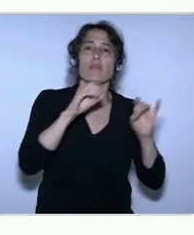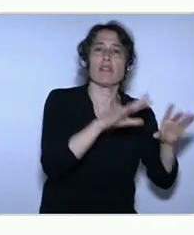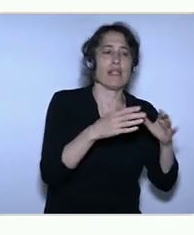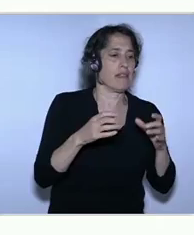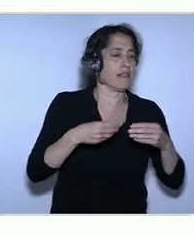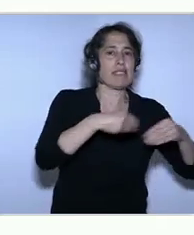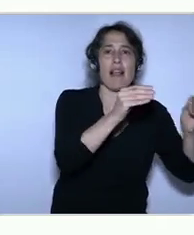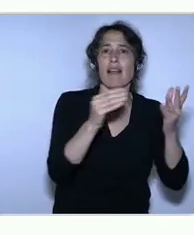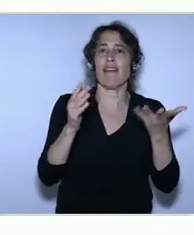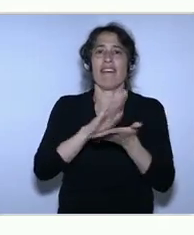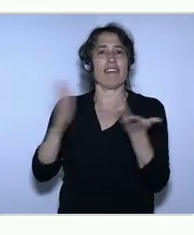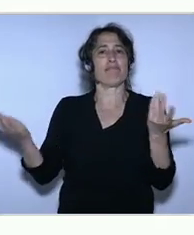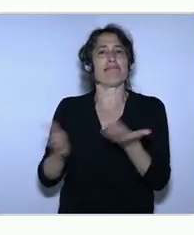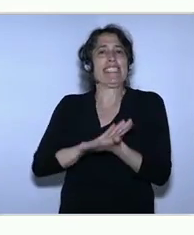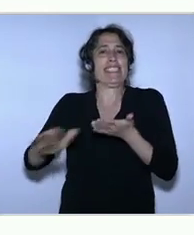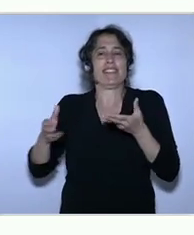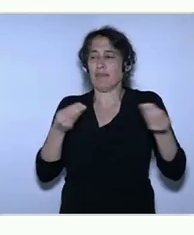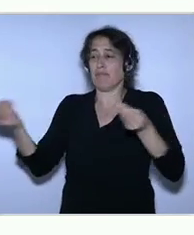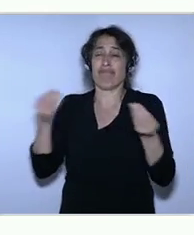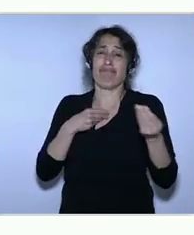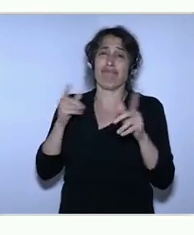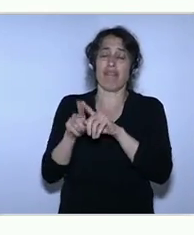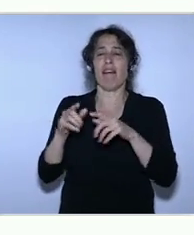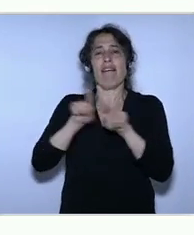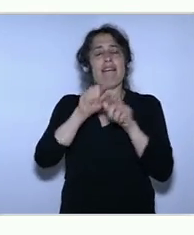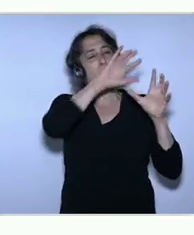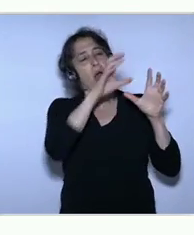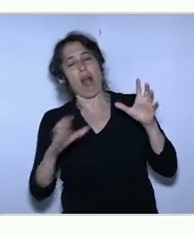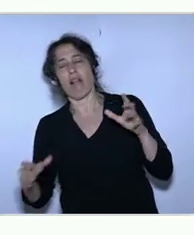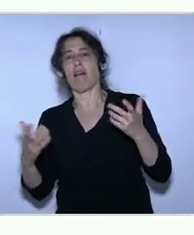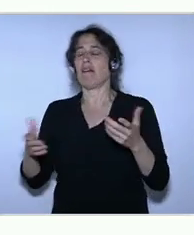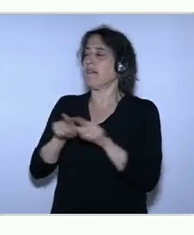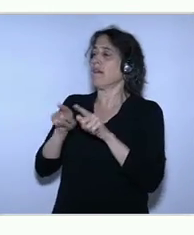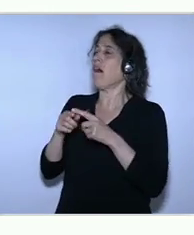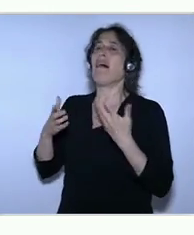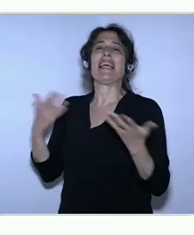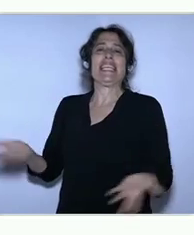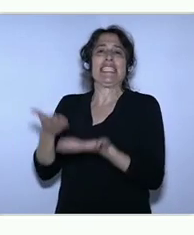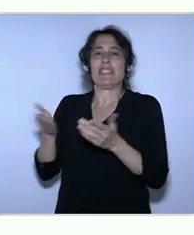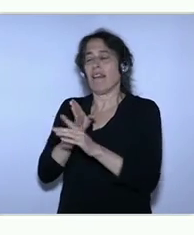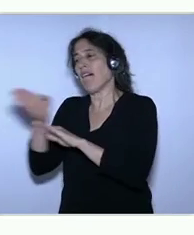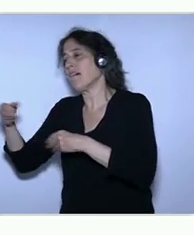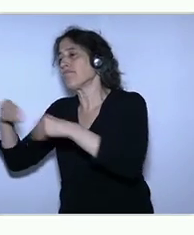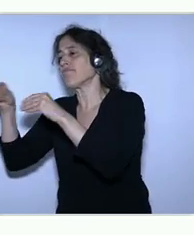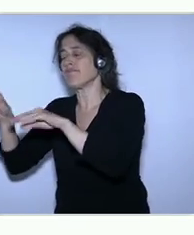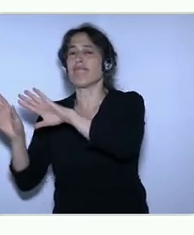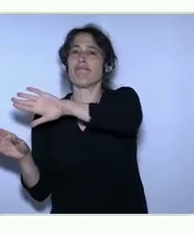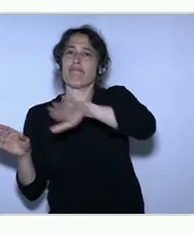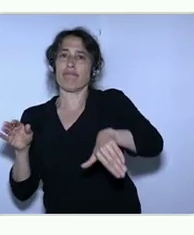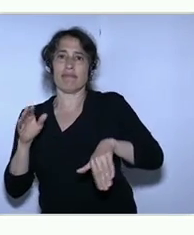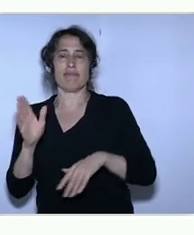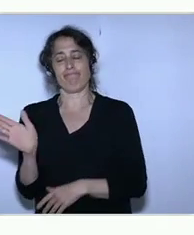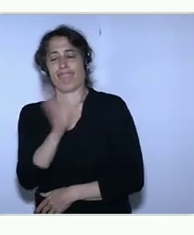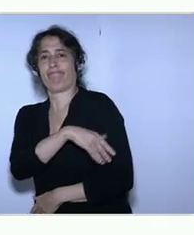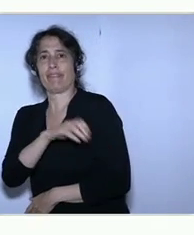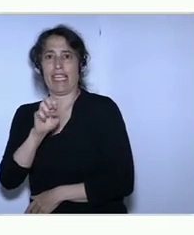So in terms of the single market, I would lay down a challenge to think about how to make it easy. And all the key things that a startup needs